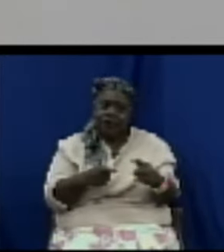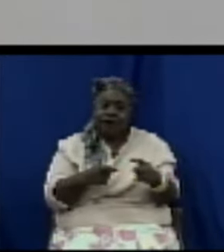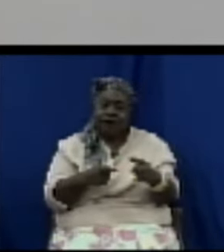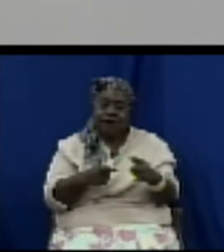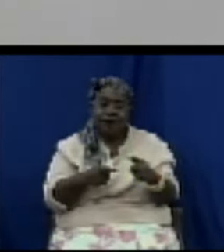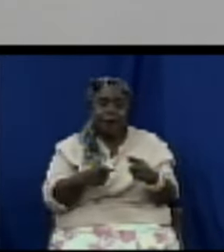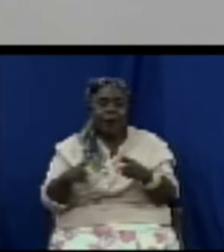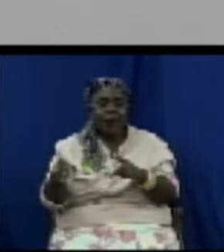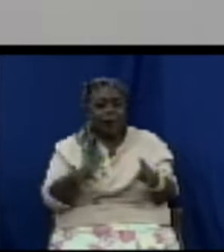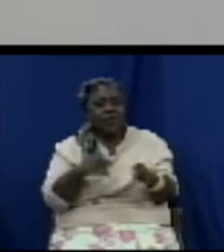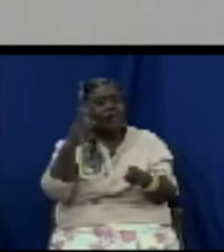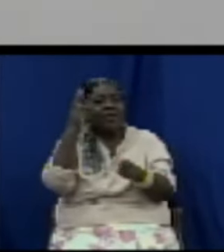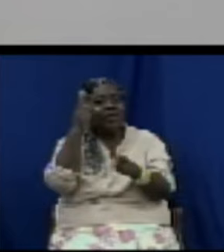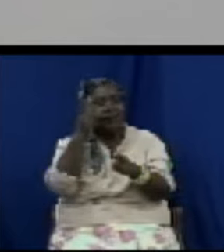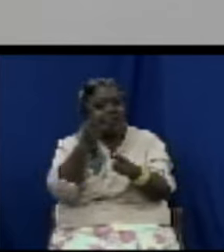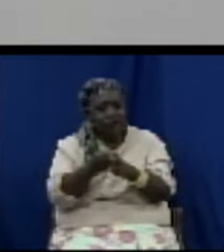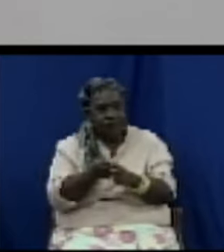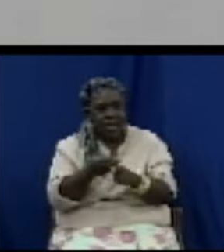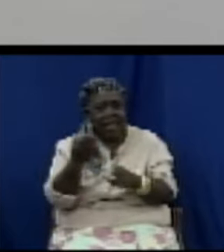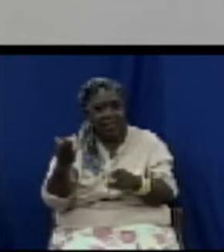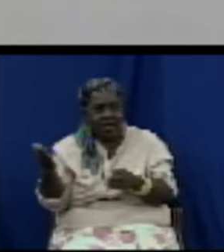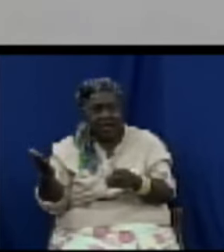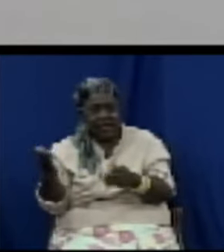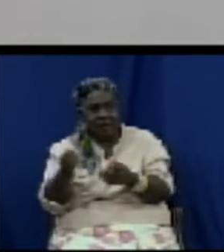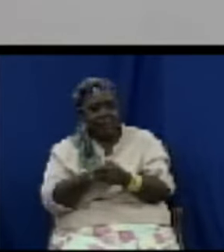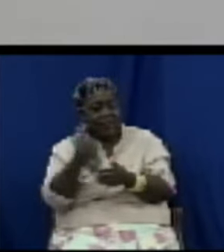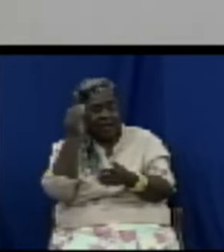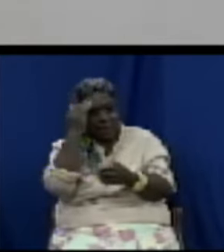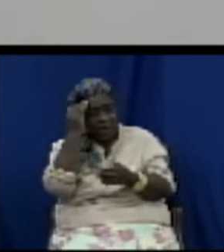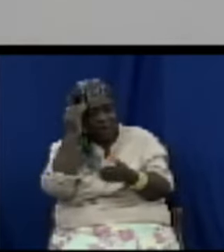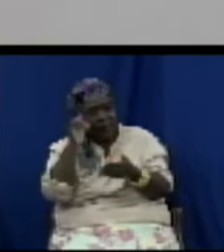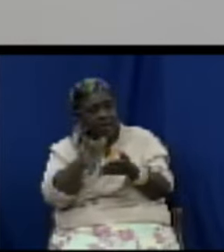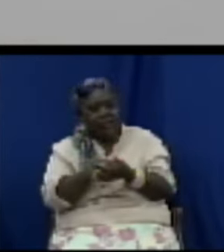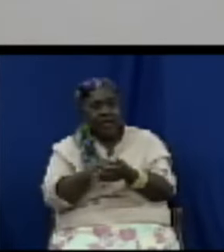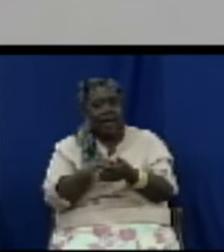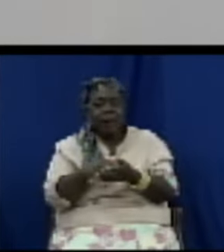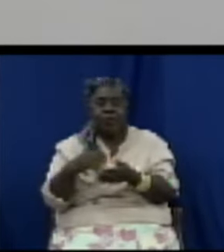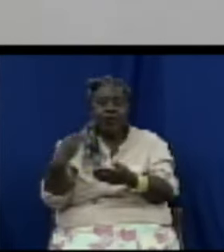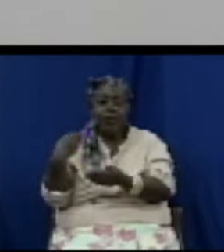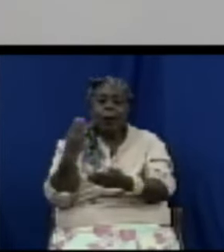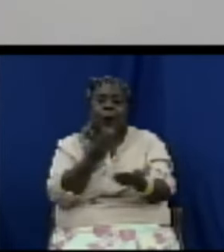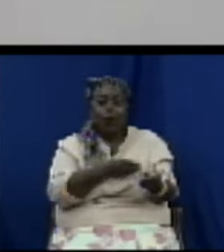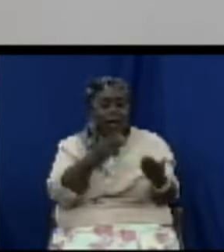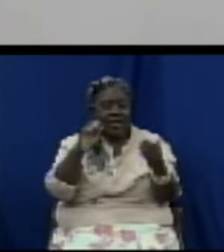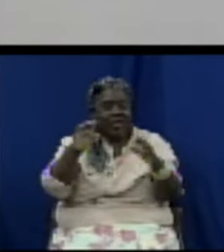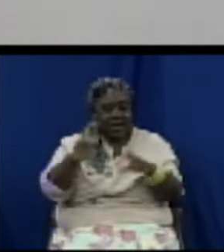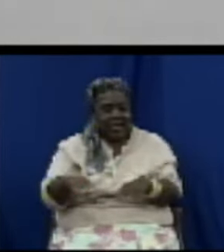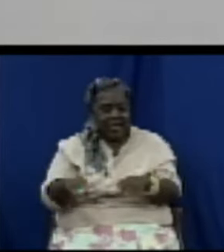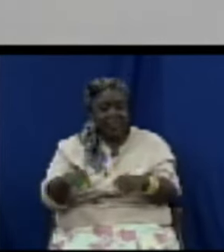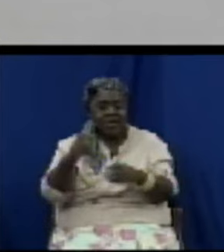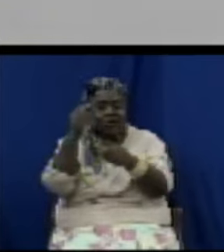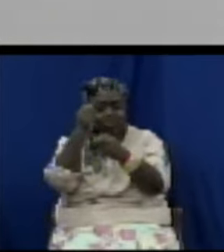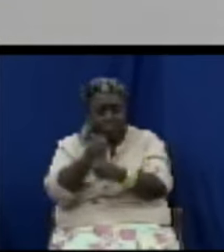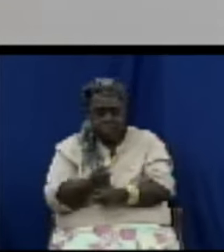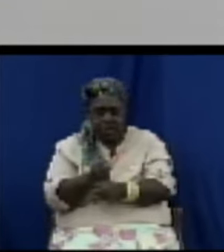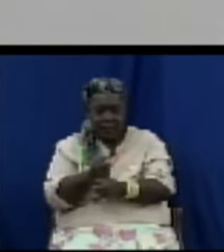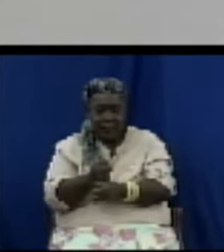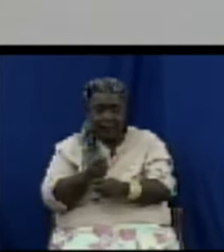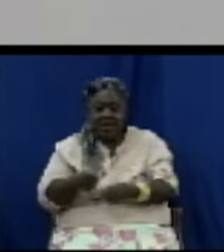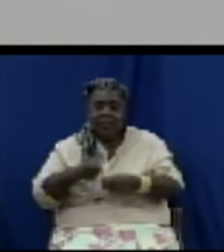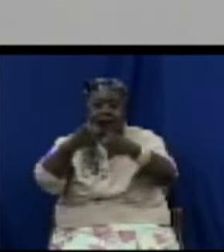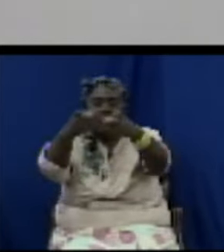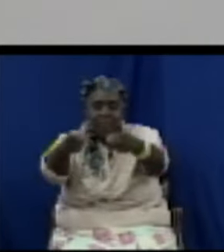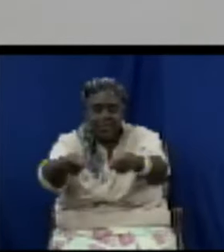comes from consumers and suppliers knowing that they can trust each other knowing that the purchase of the cricks crackers